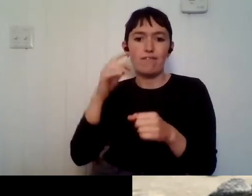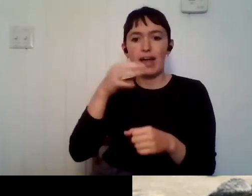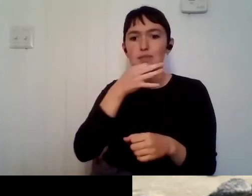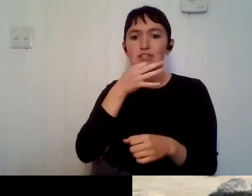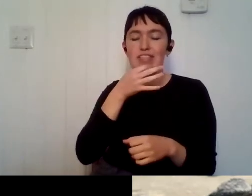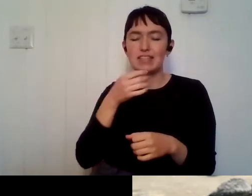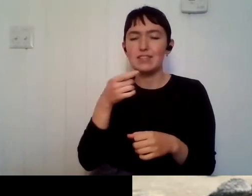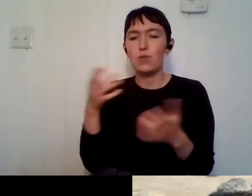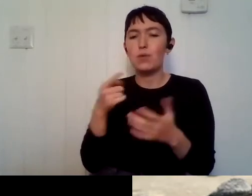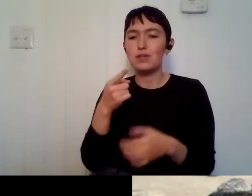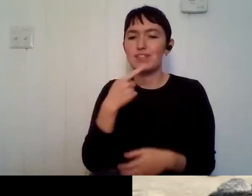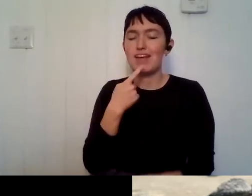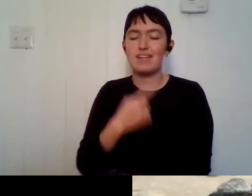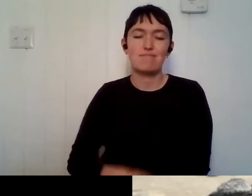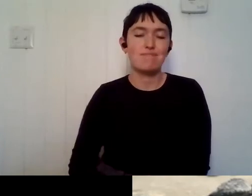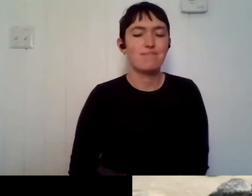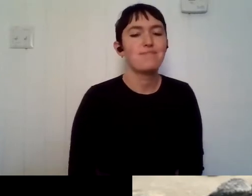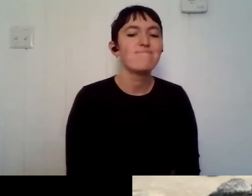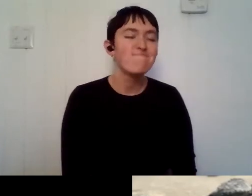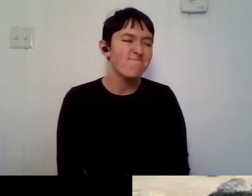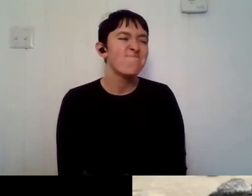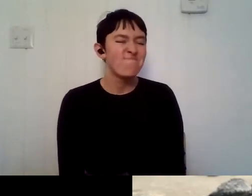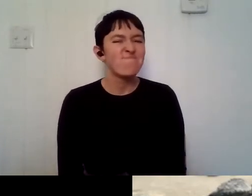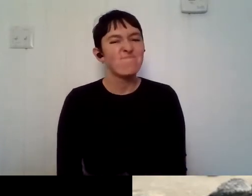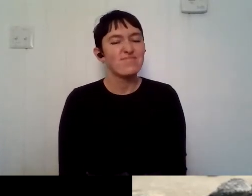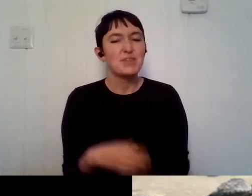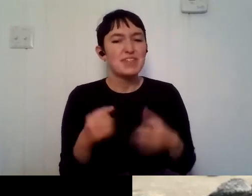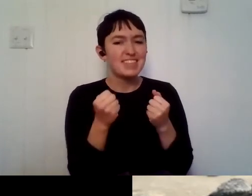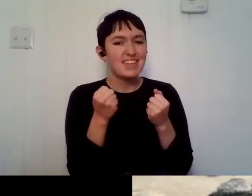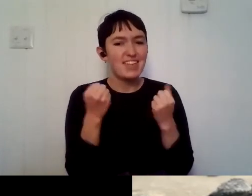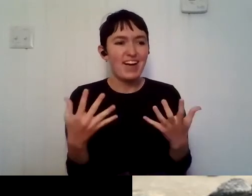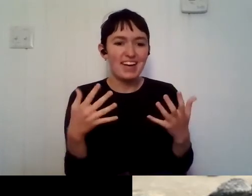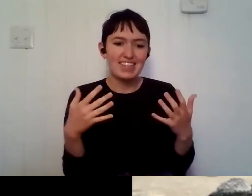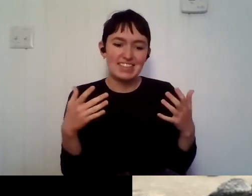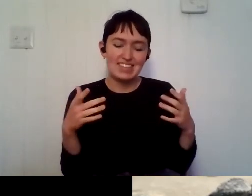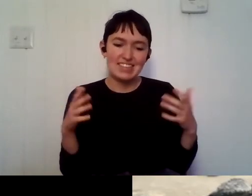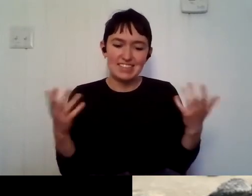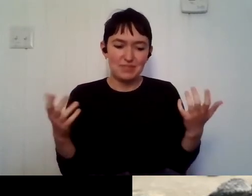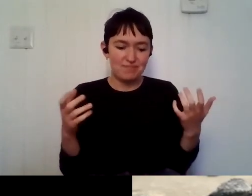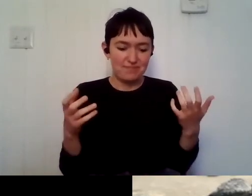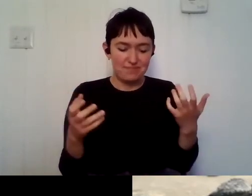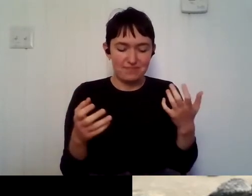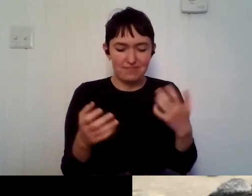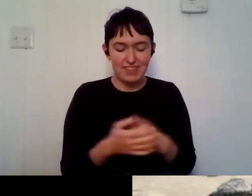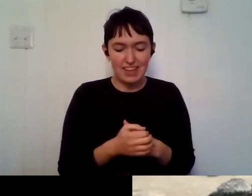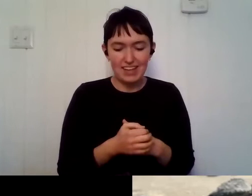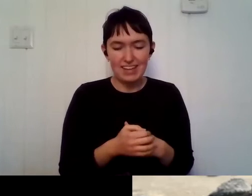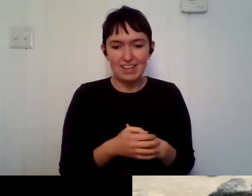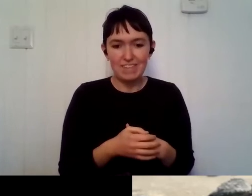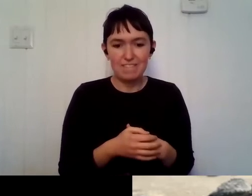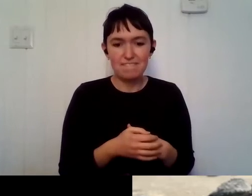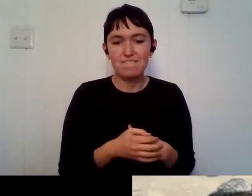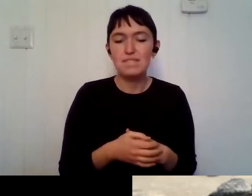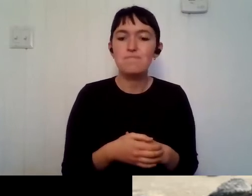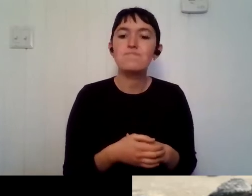Oh man, this is a lot to narrow down. Um, I would say that my